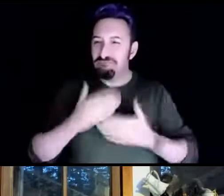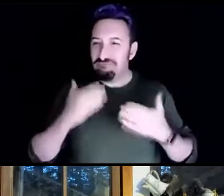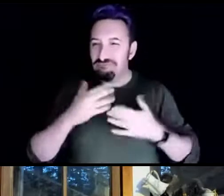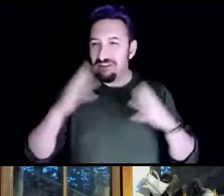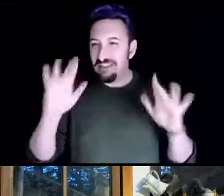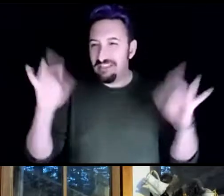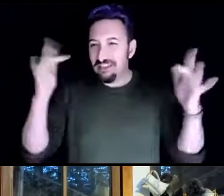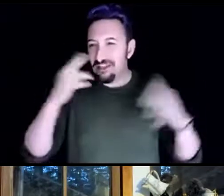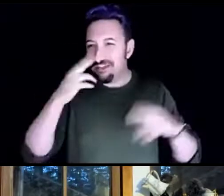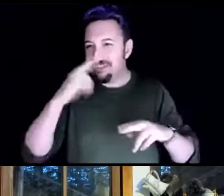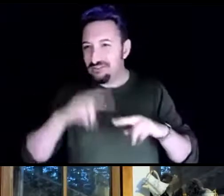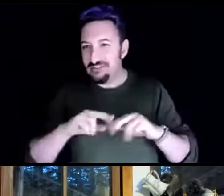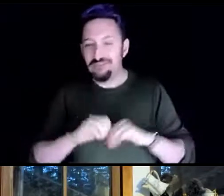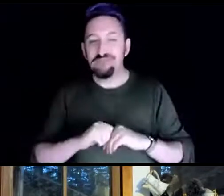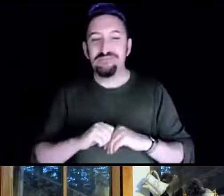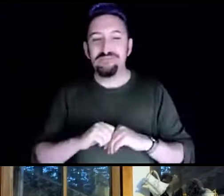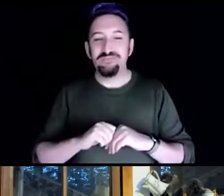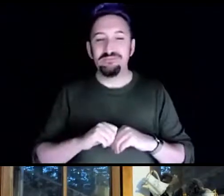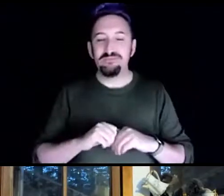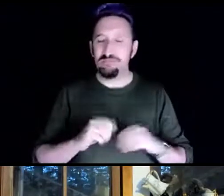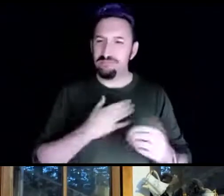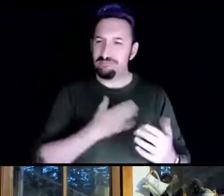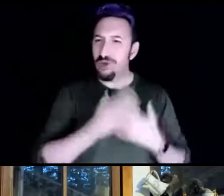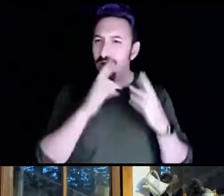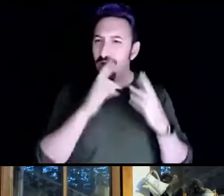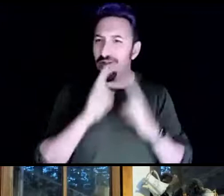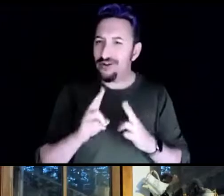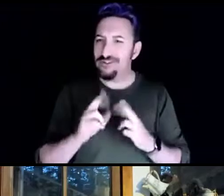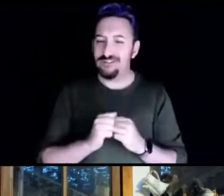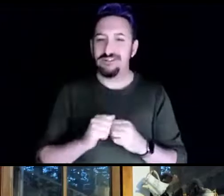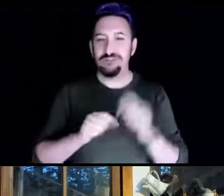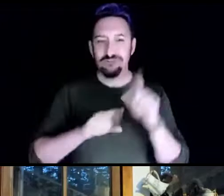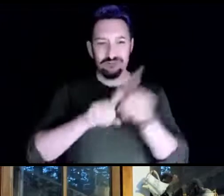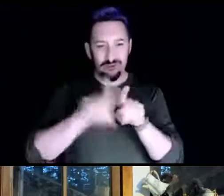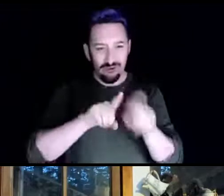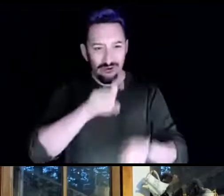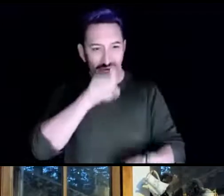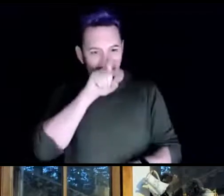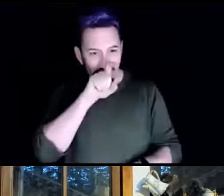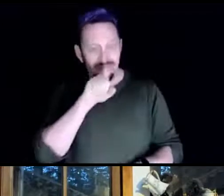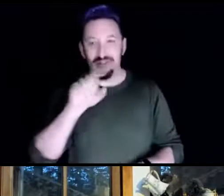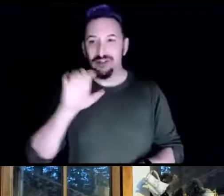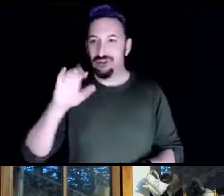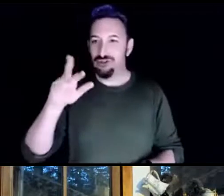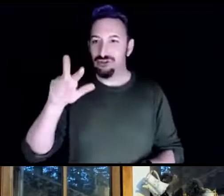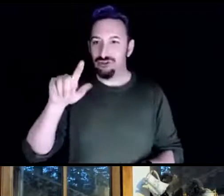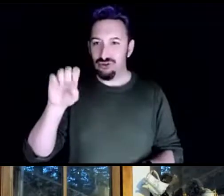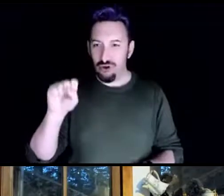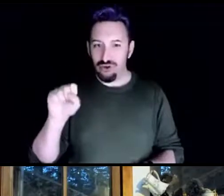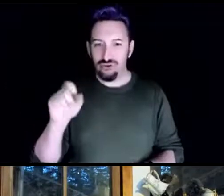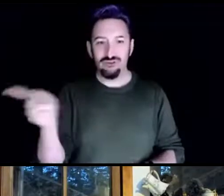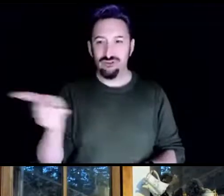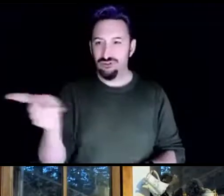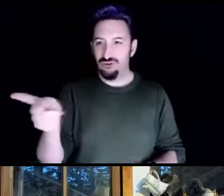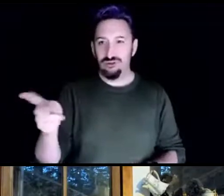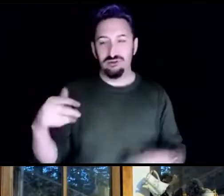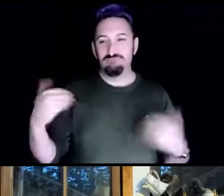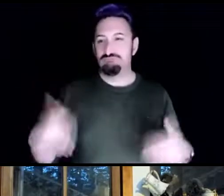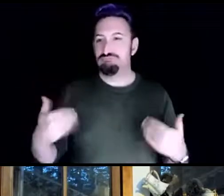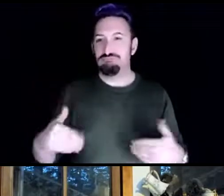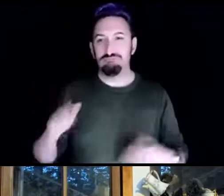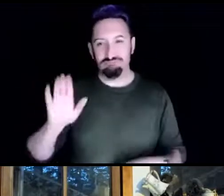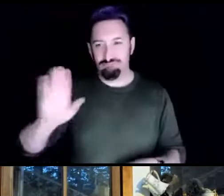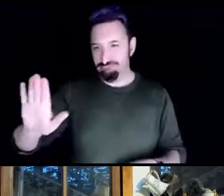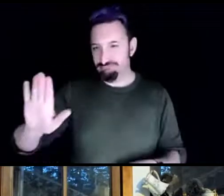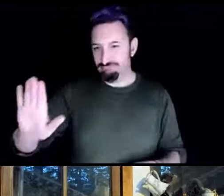very honored to do so because Starhawk and Charles are very directly responsible for Wanda